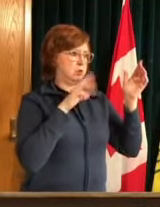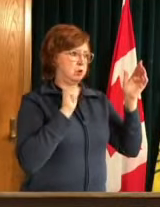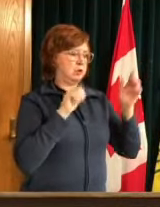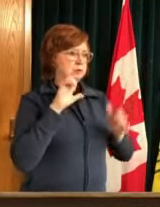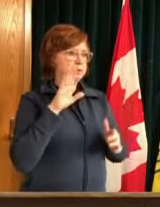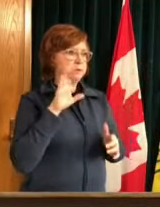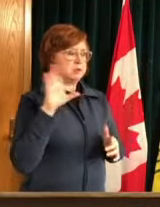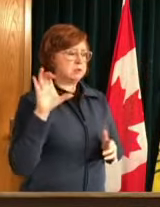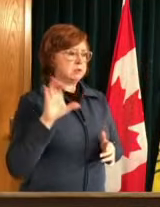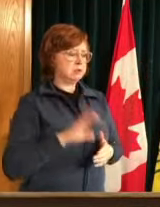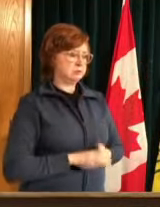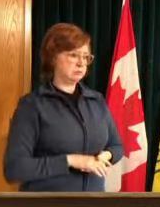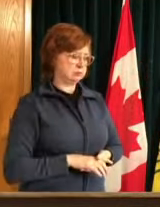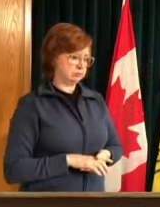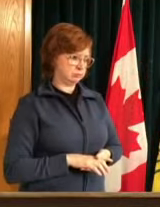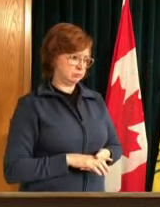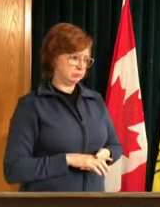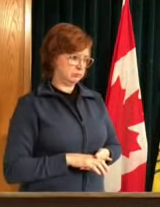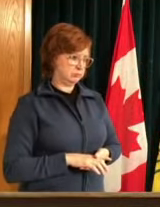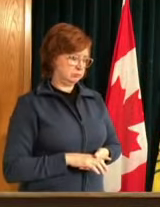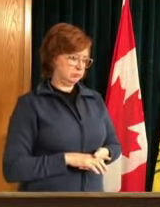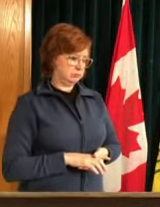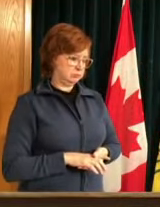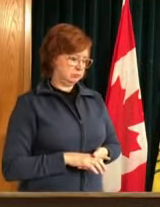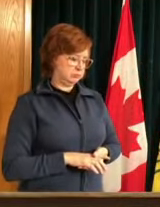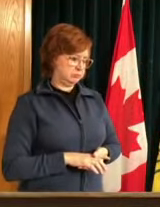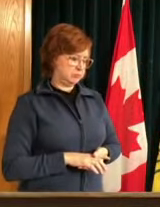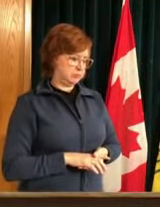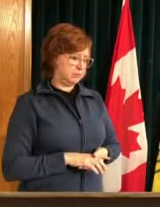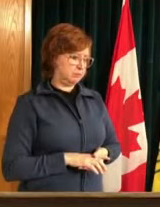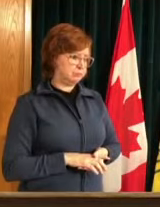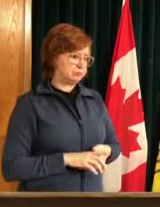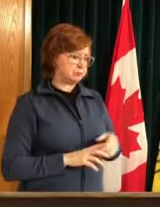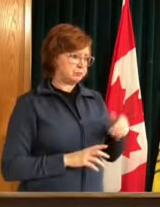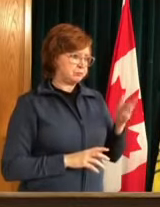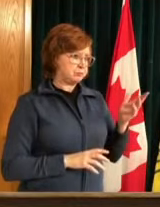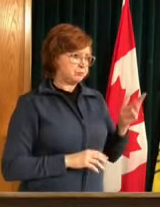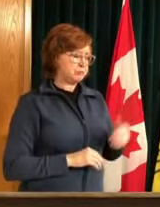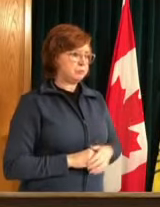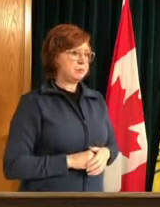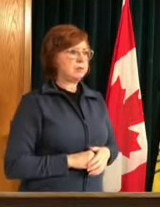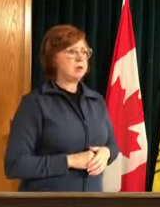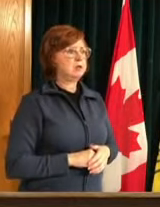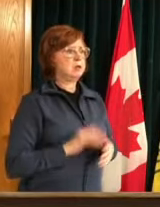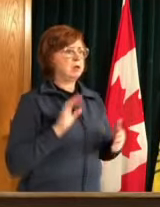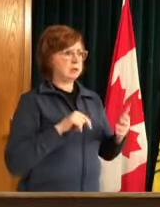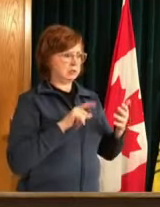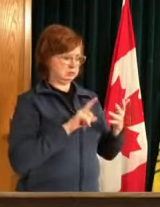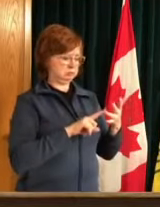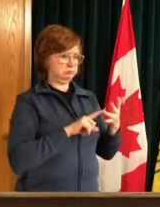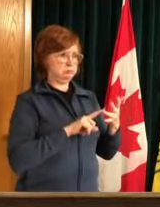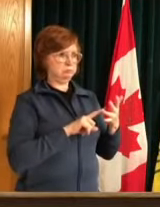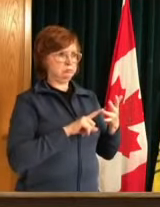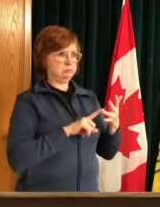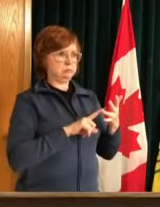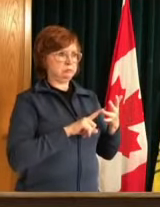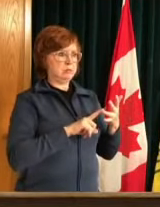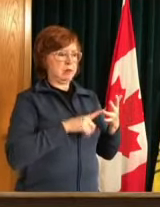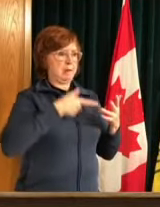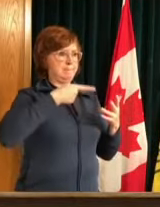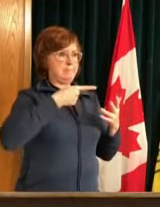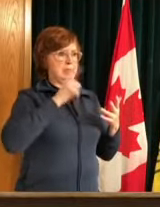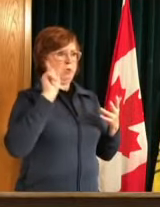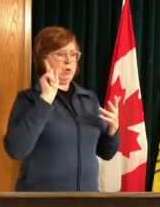hi there thanks for your time my question is back again about the uh the p1 variant um we've heard from multiple doctors